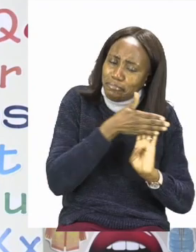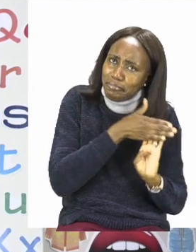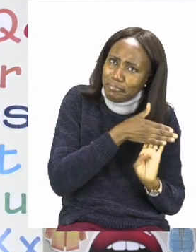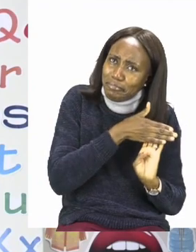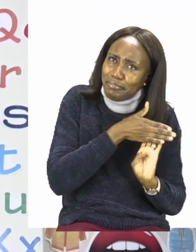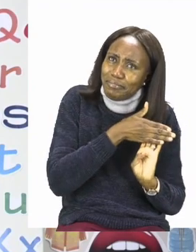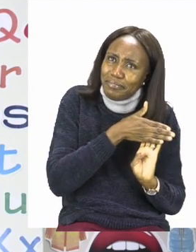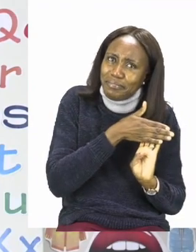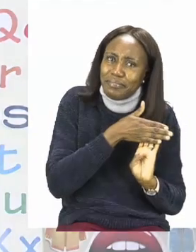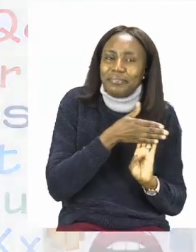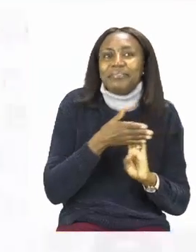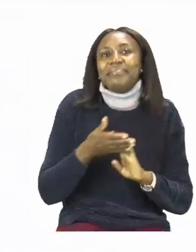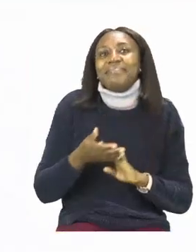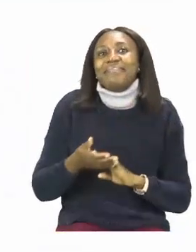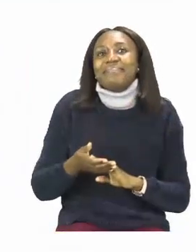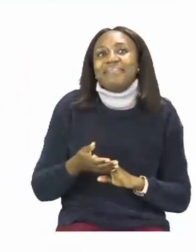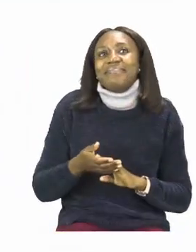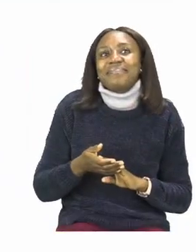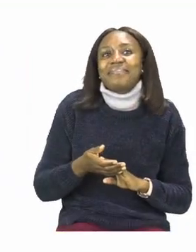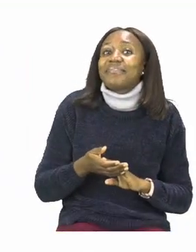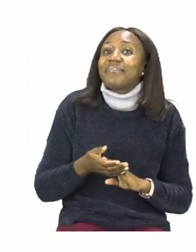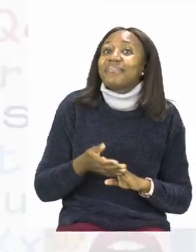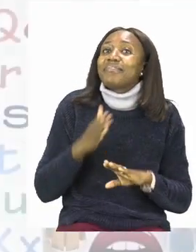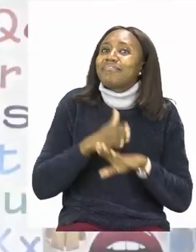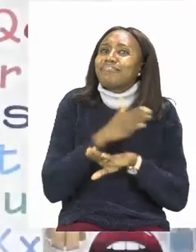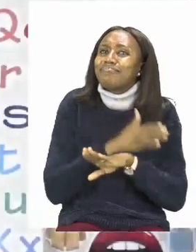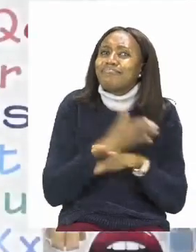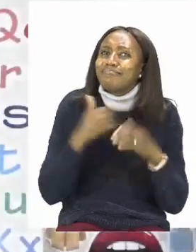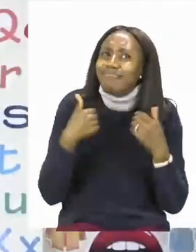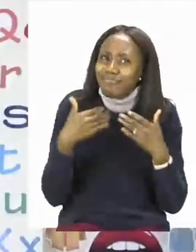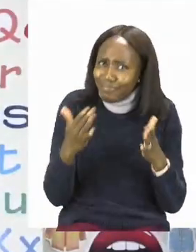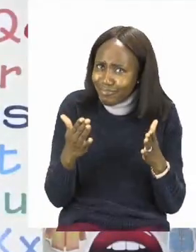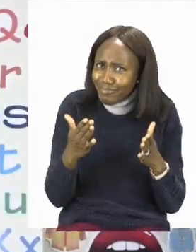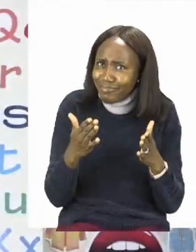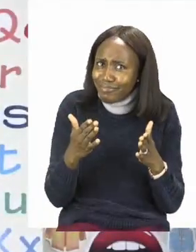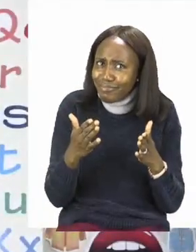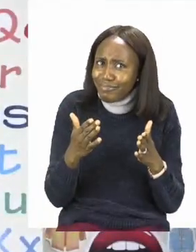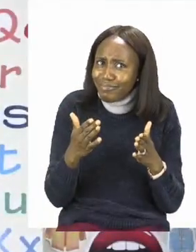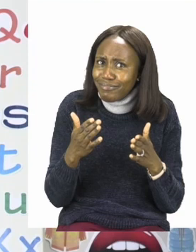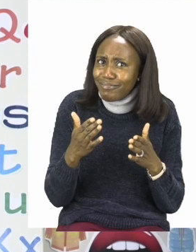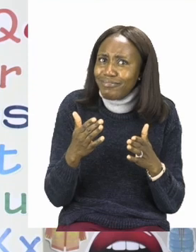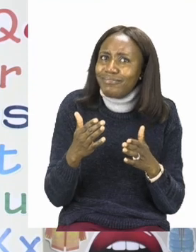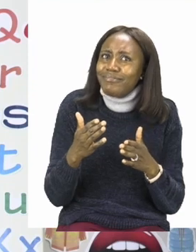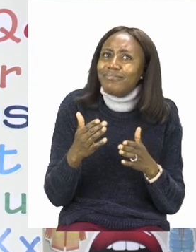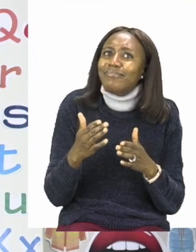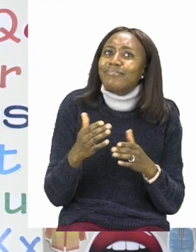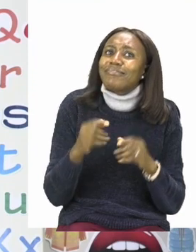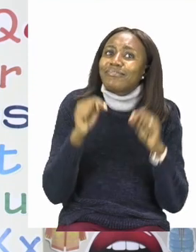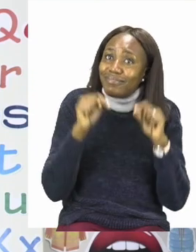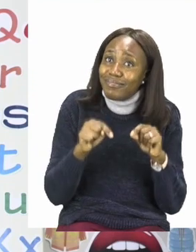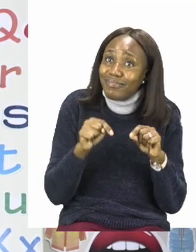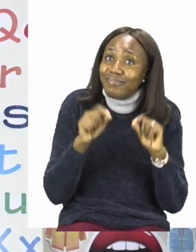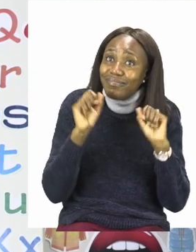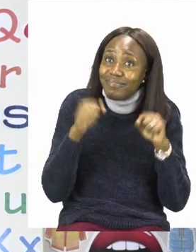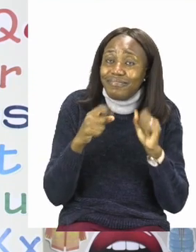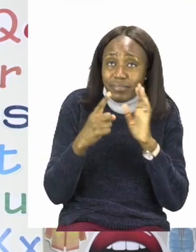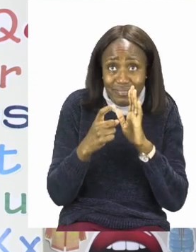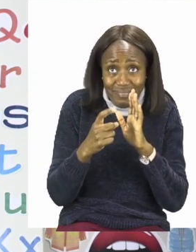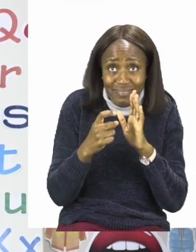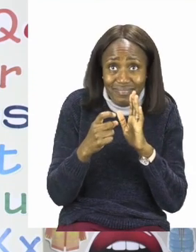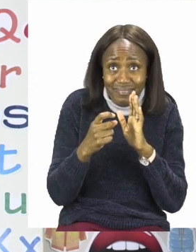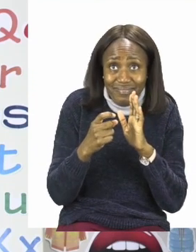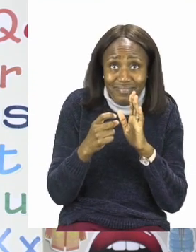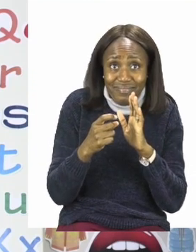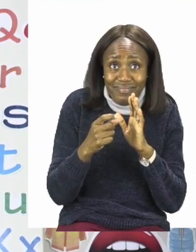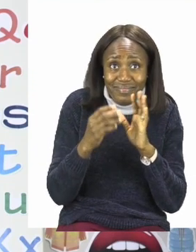Being Safe. And before we get into any lessons great ones, we know that we have to sanitize.